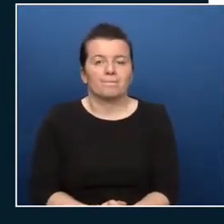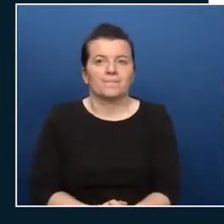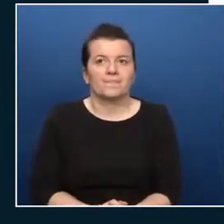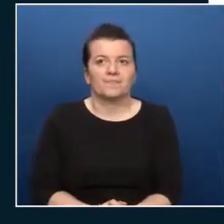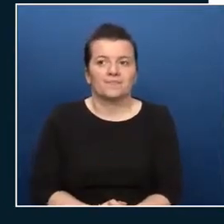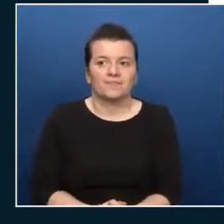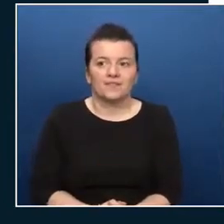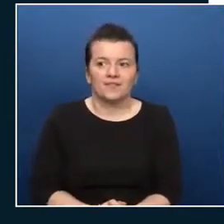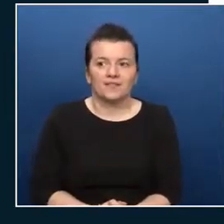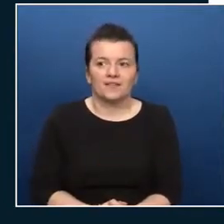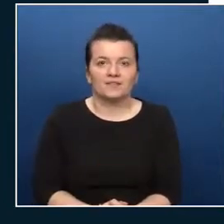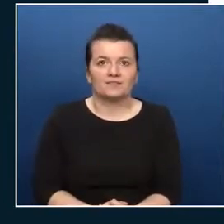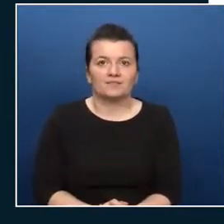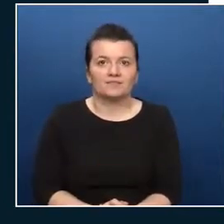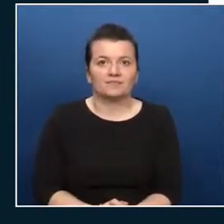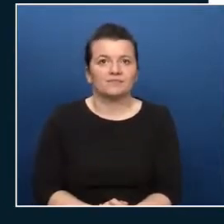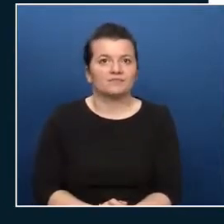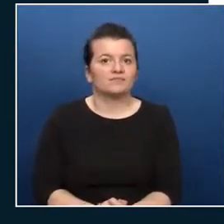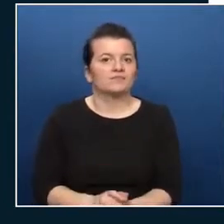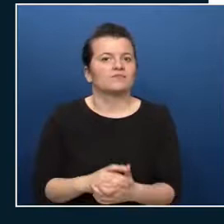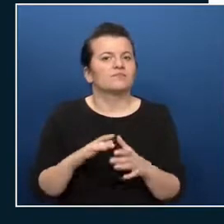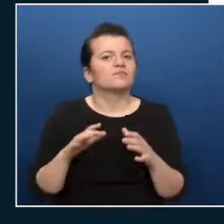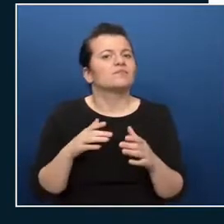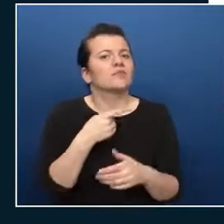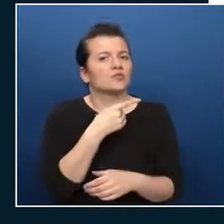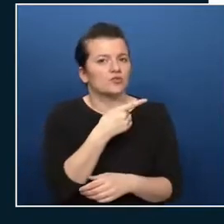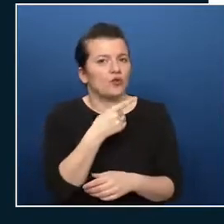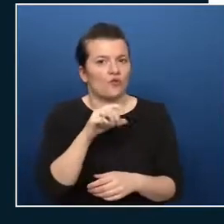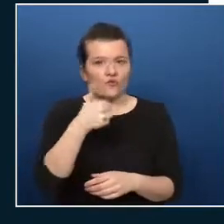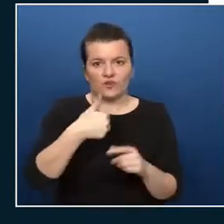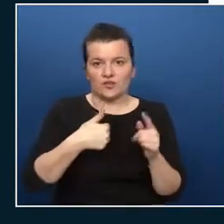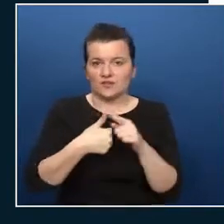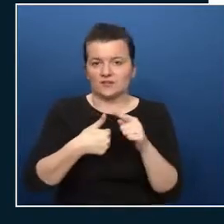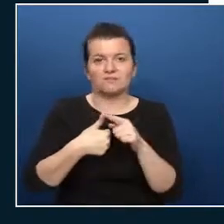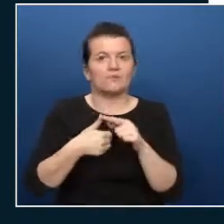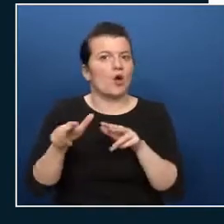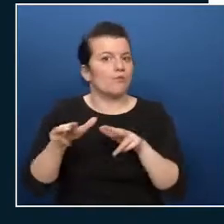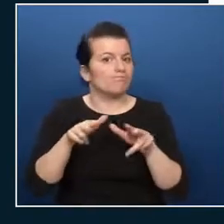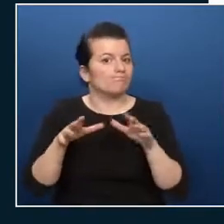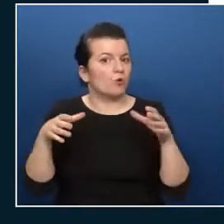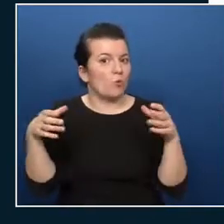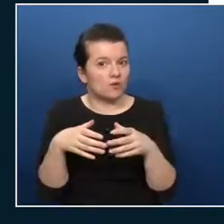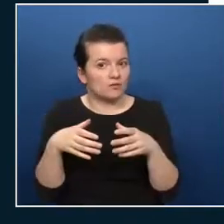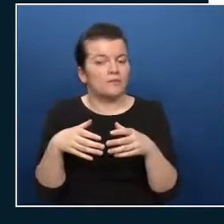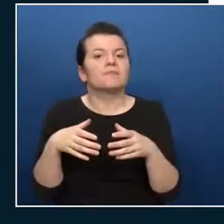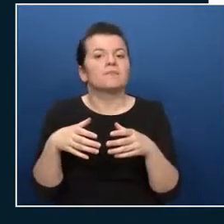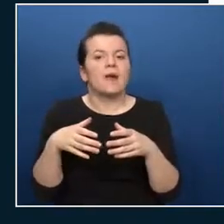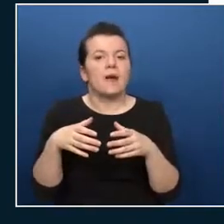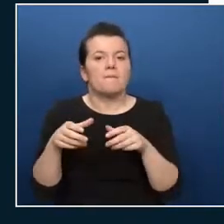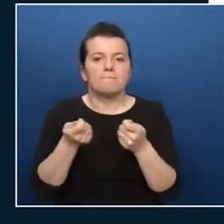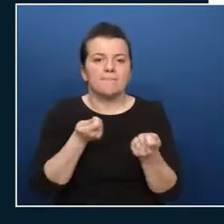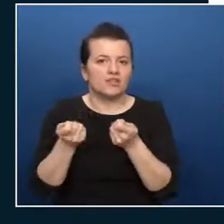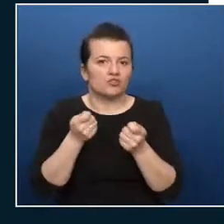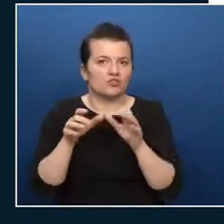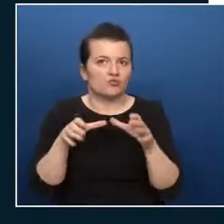landing zone environment you have the organization of management groups and subscriptions so that's that's here